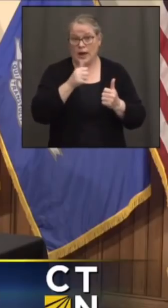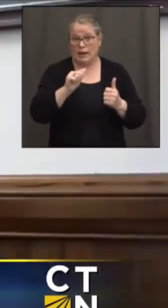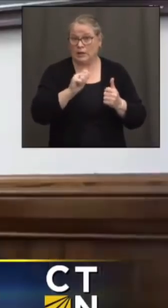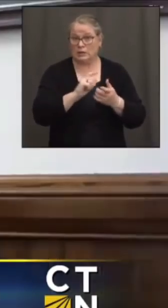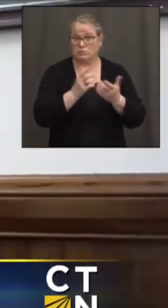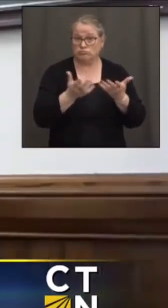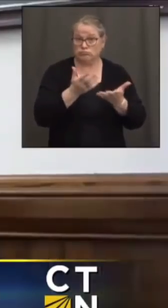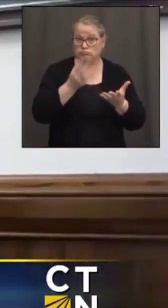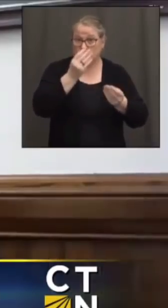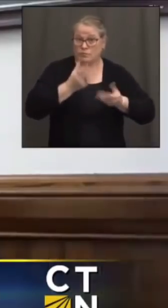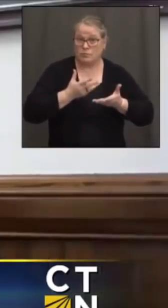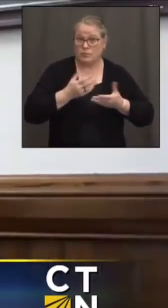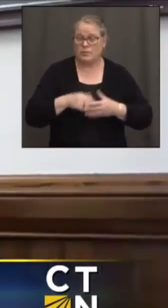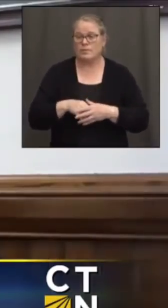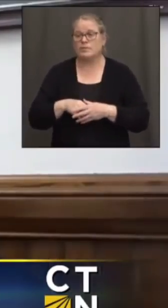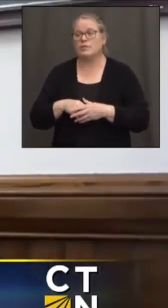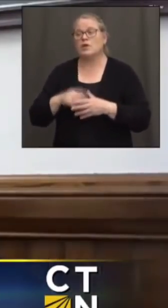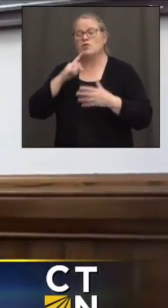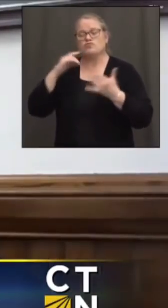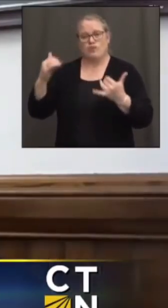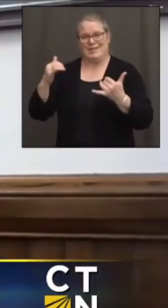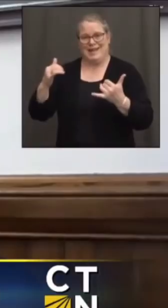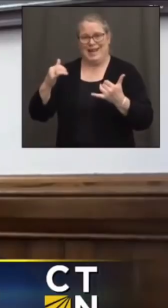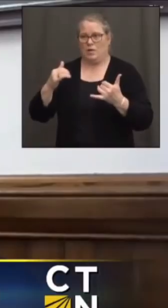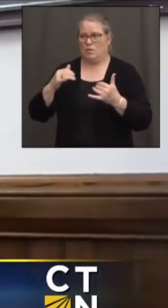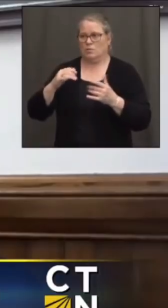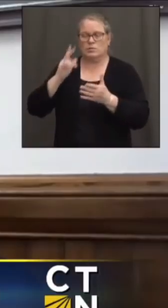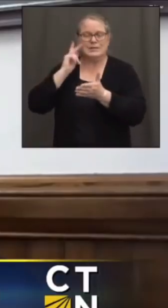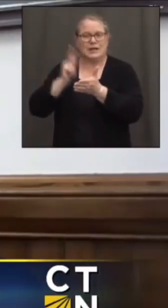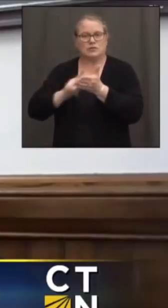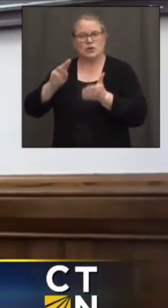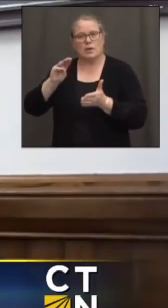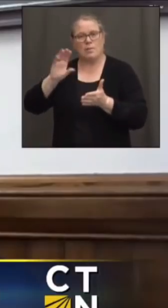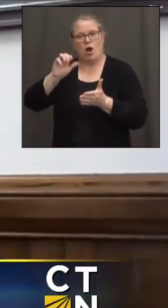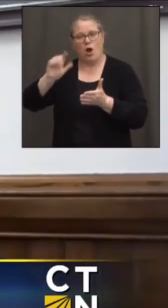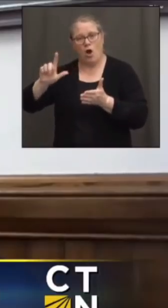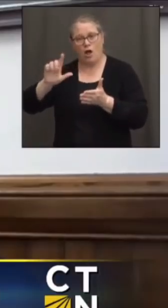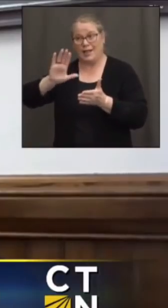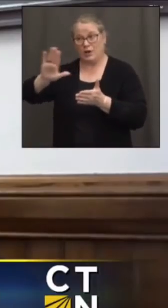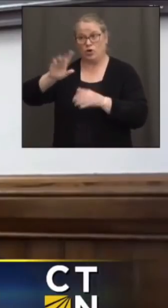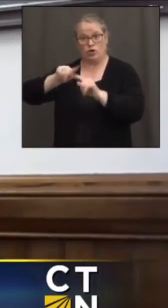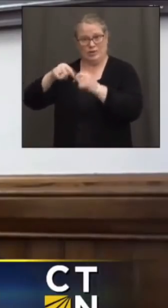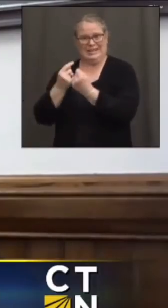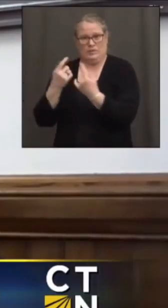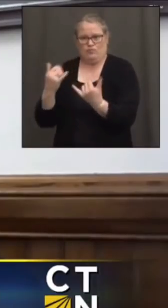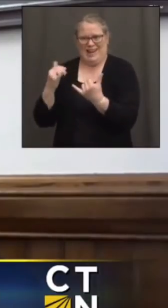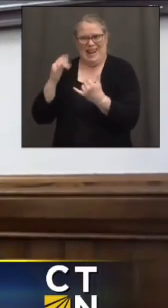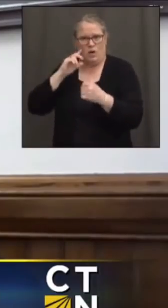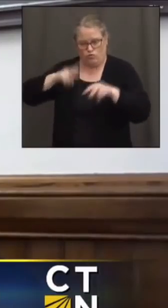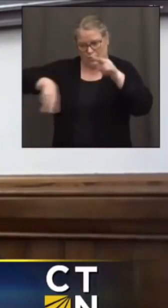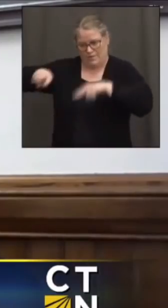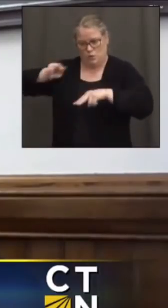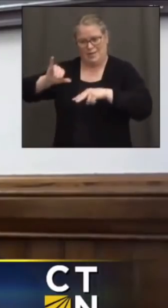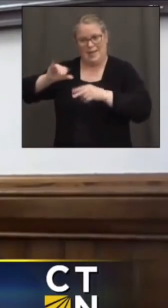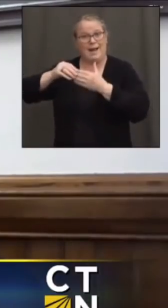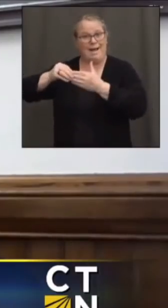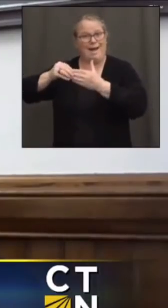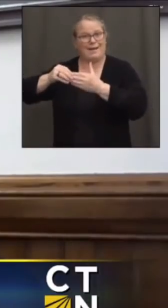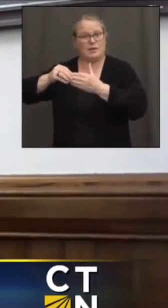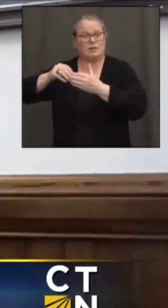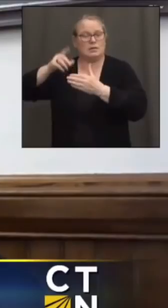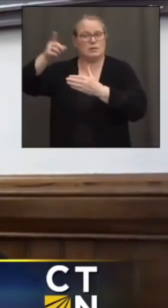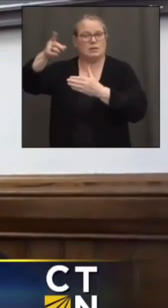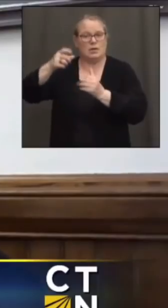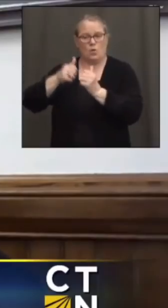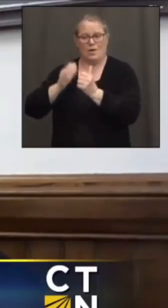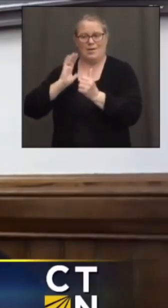we are in this press conference at this time, Secretary McCall and her team are reviewing that guidance with our